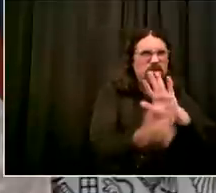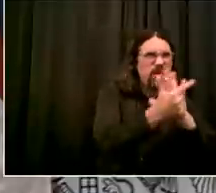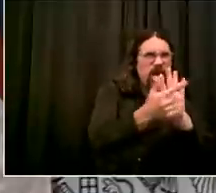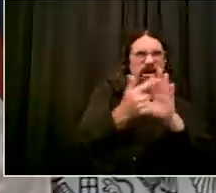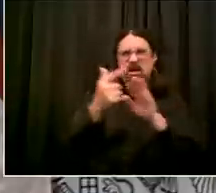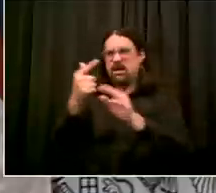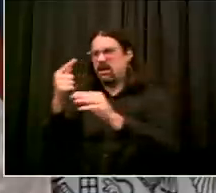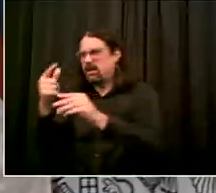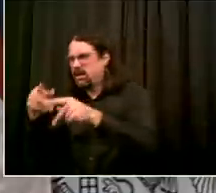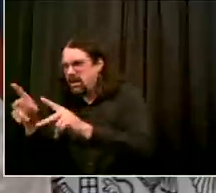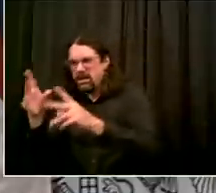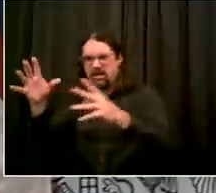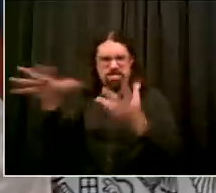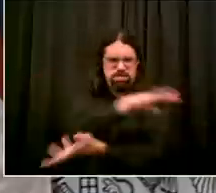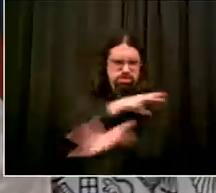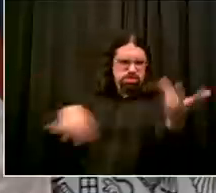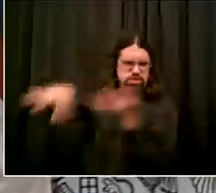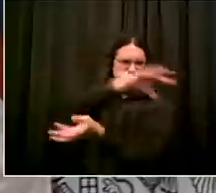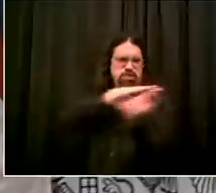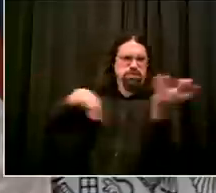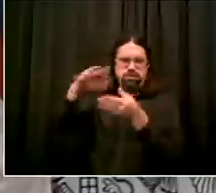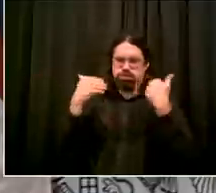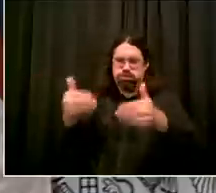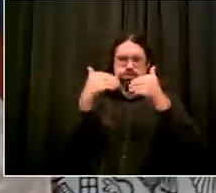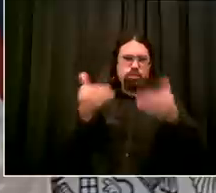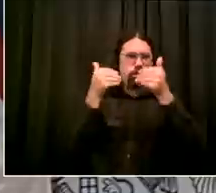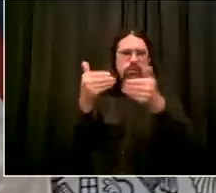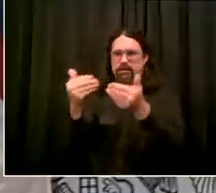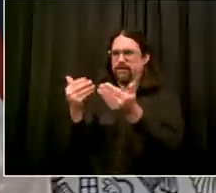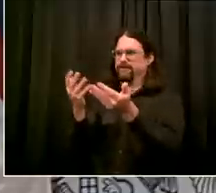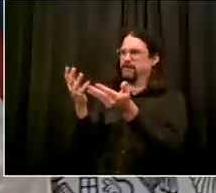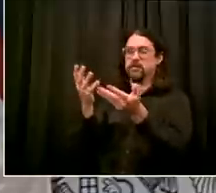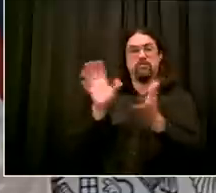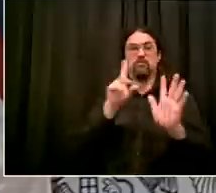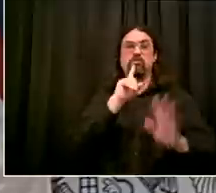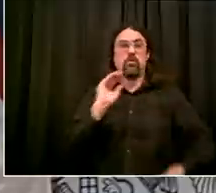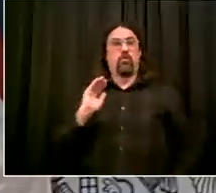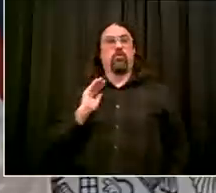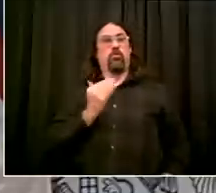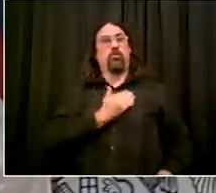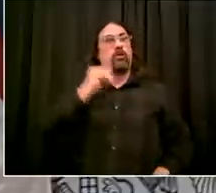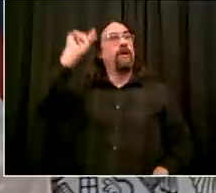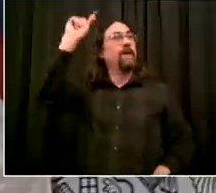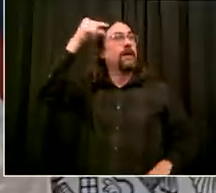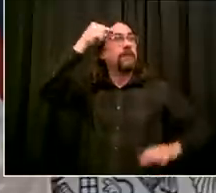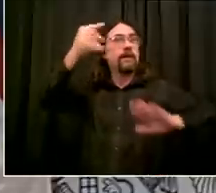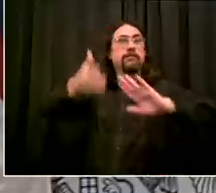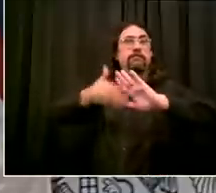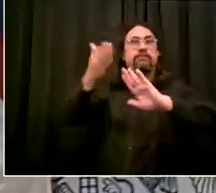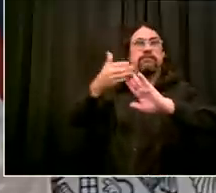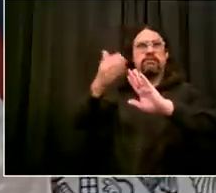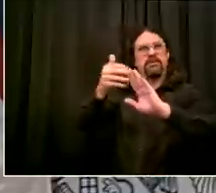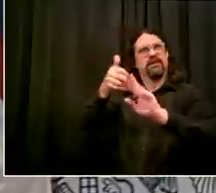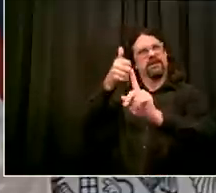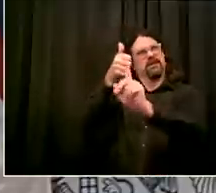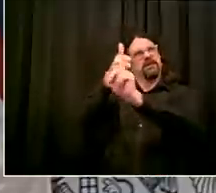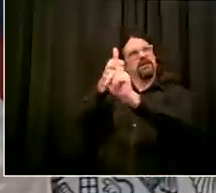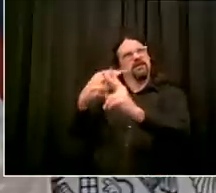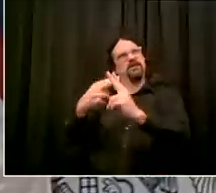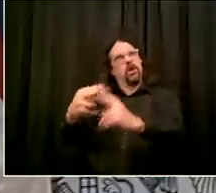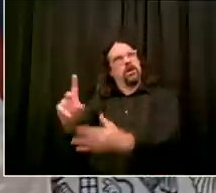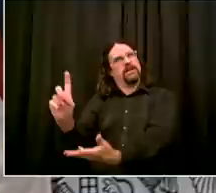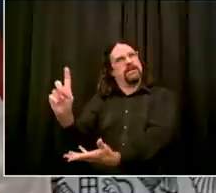because it's unconstitutional and our court system actually still functions but it's an incredibly